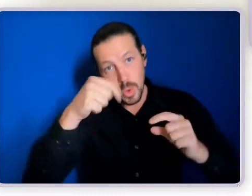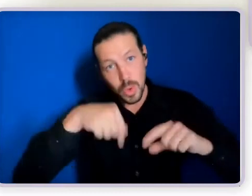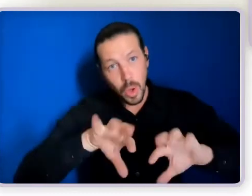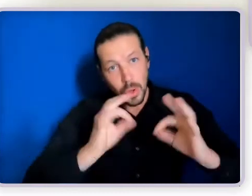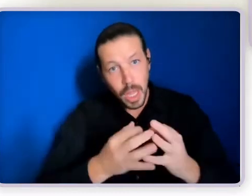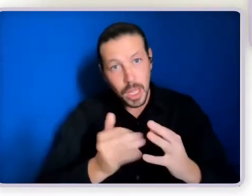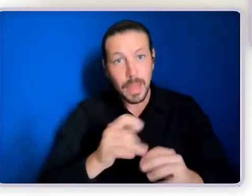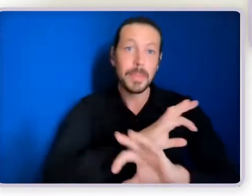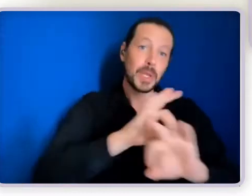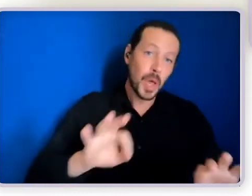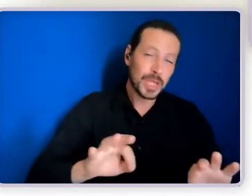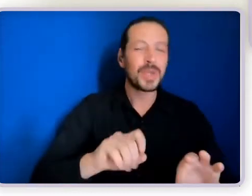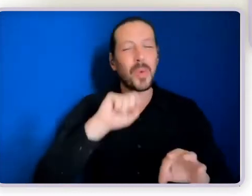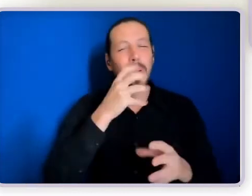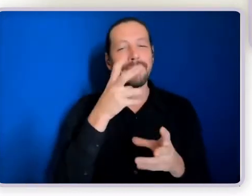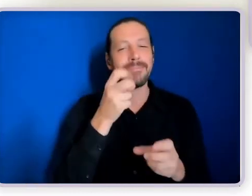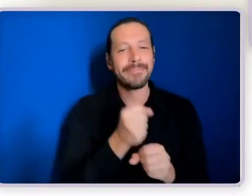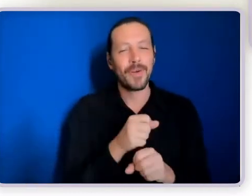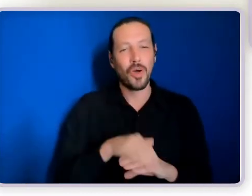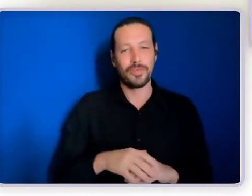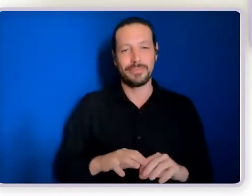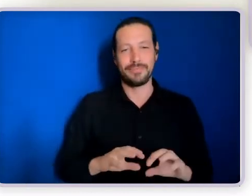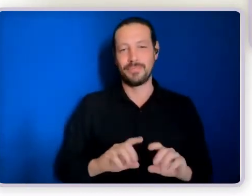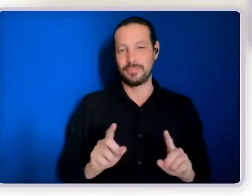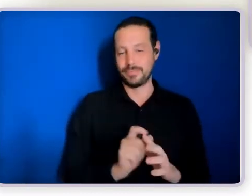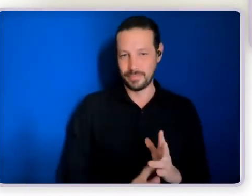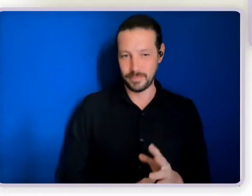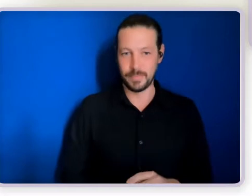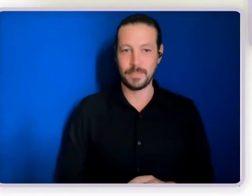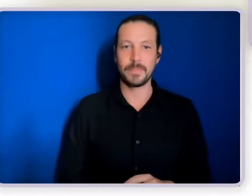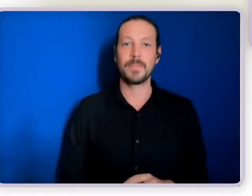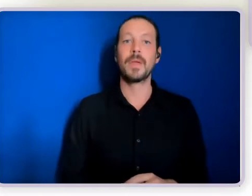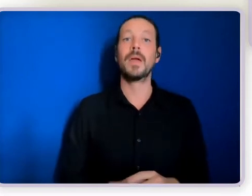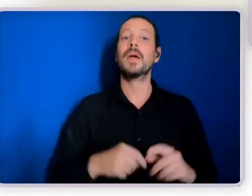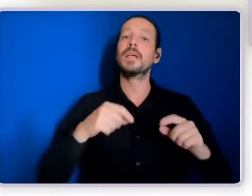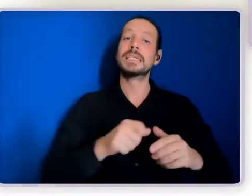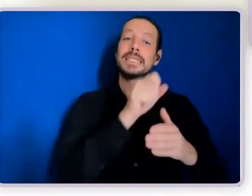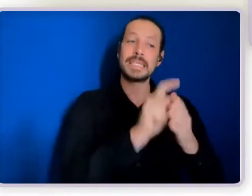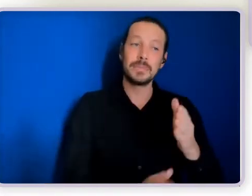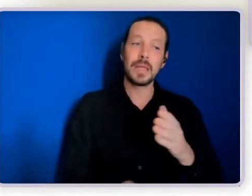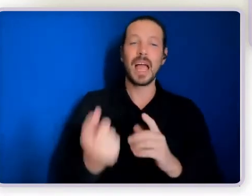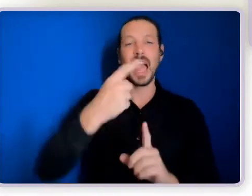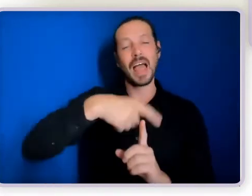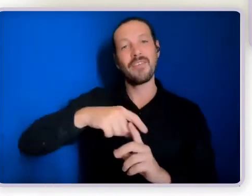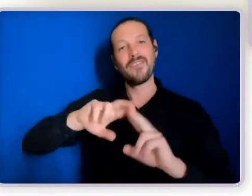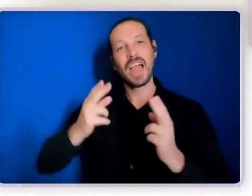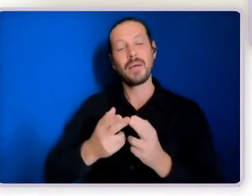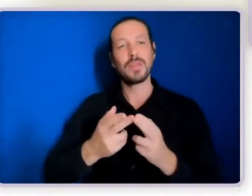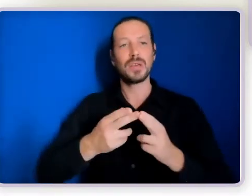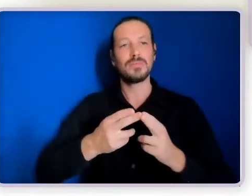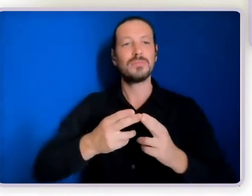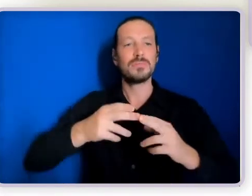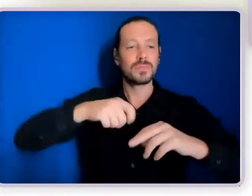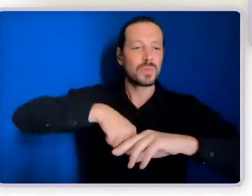very briefly. We're a disability and family driven grassroots organisation.